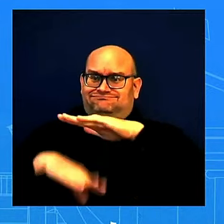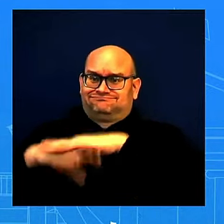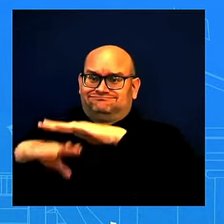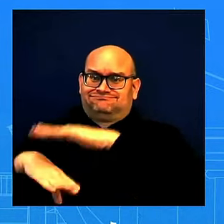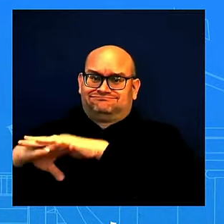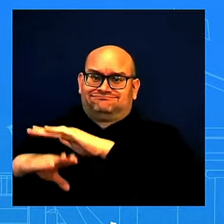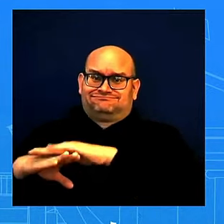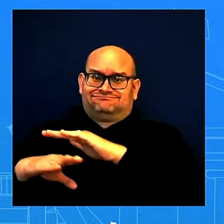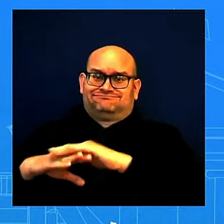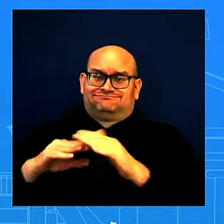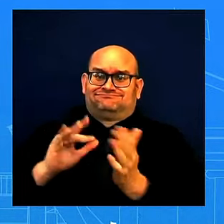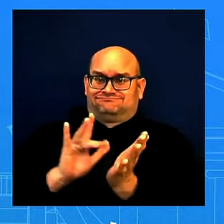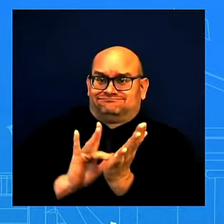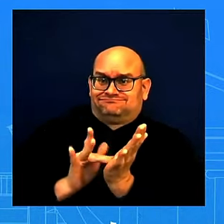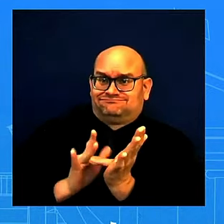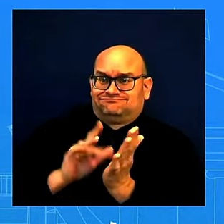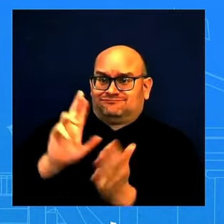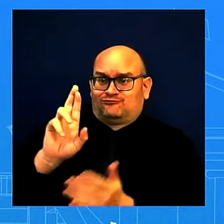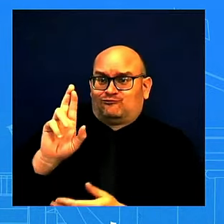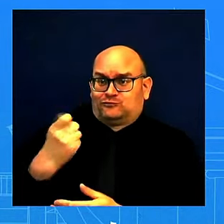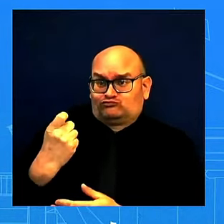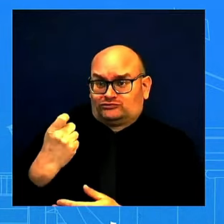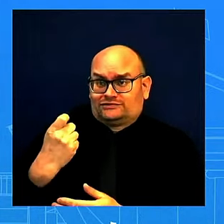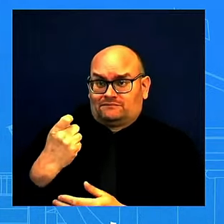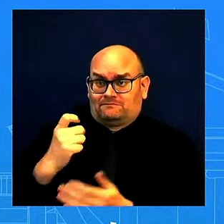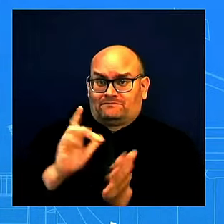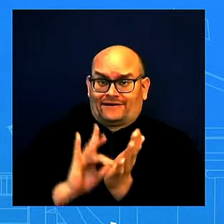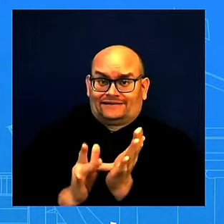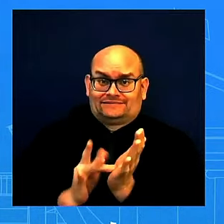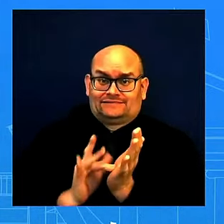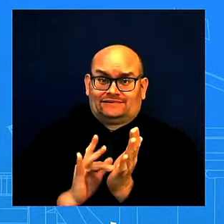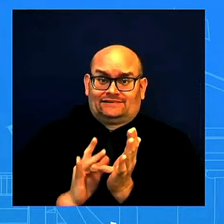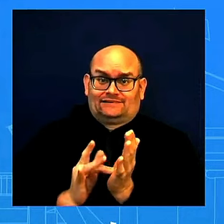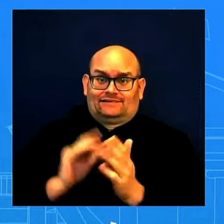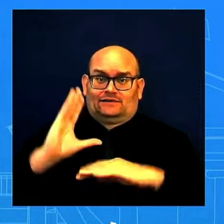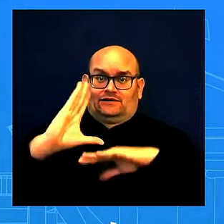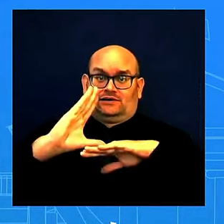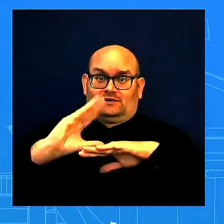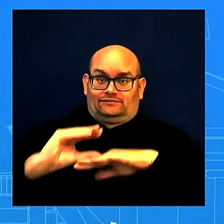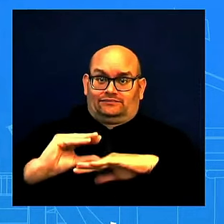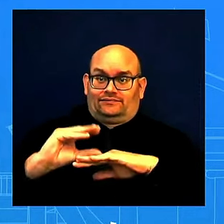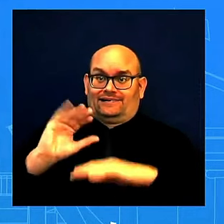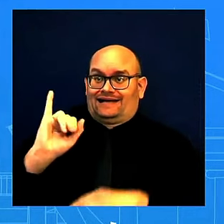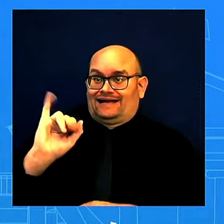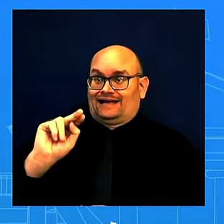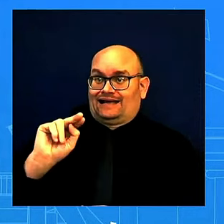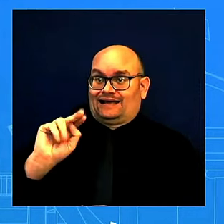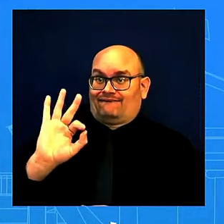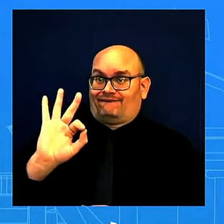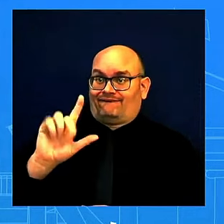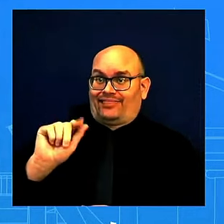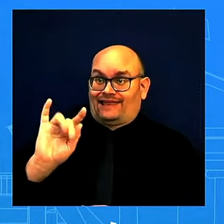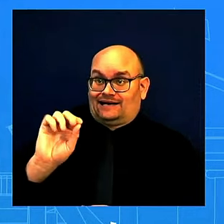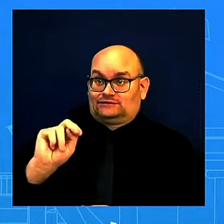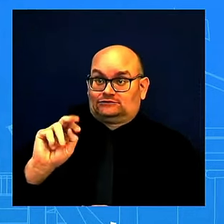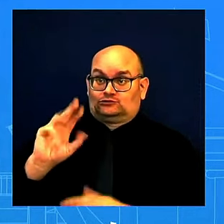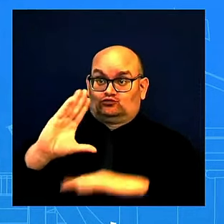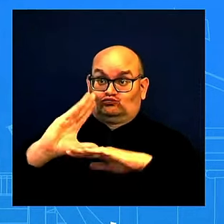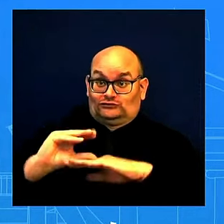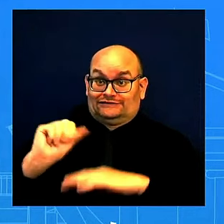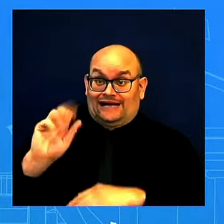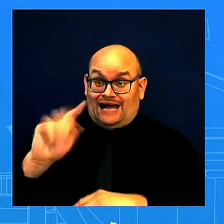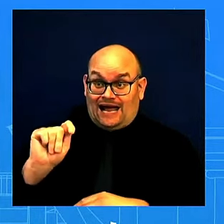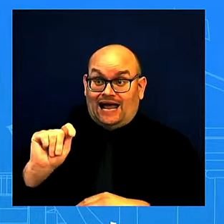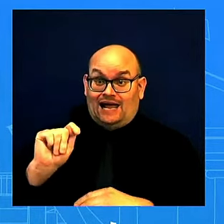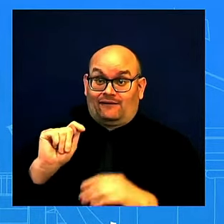Inflation Reduction Act, where we are now able to negotiate. Medicare is able to negotiate with pharmaceuticals, and we expanded health